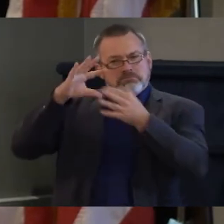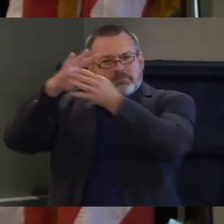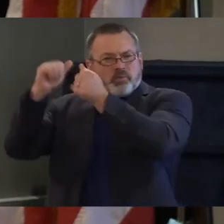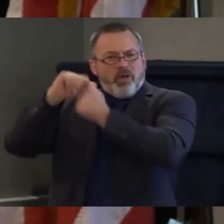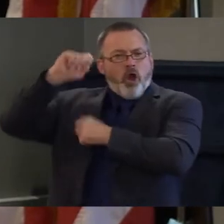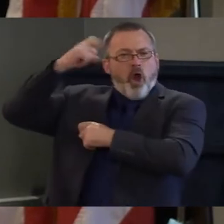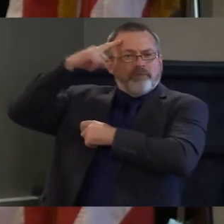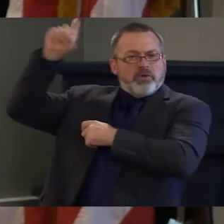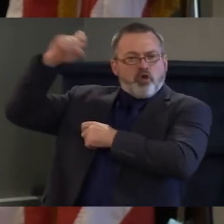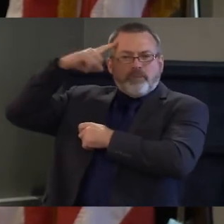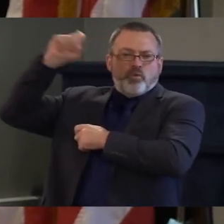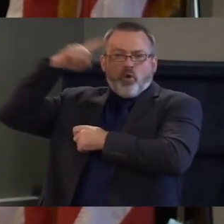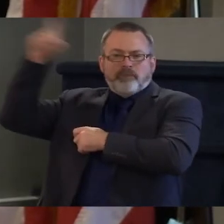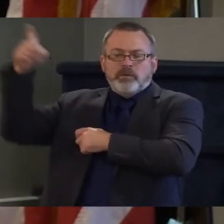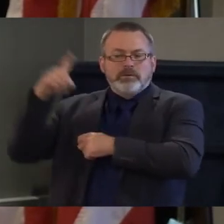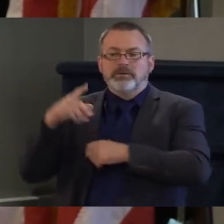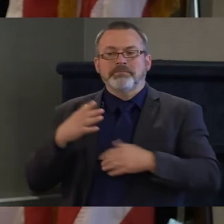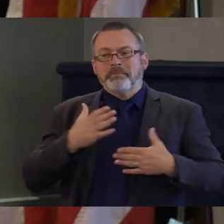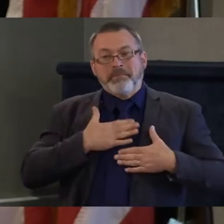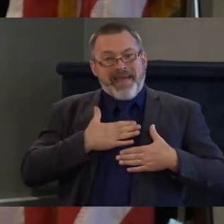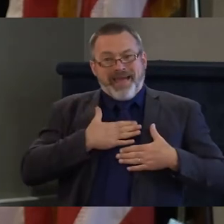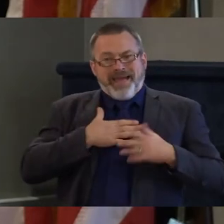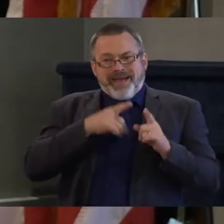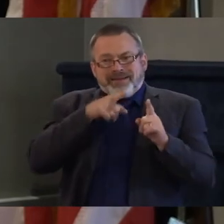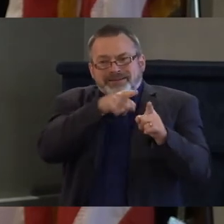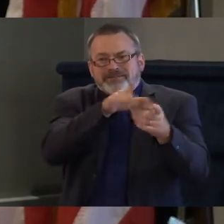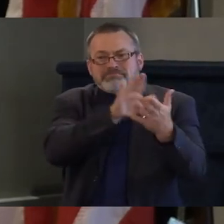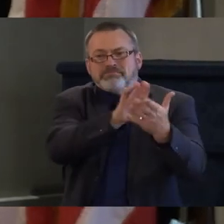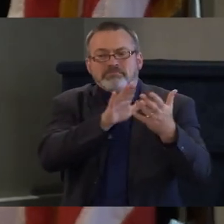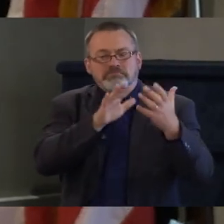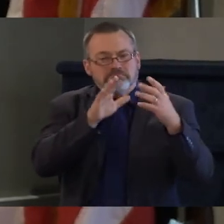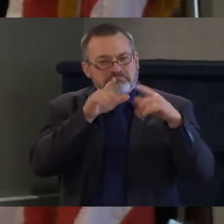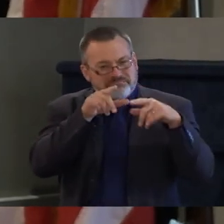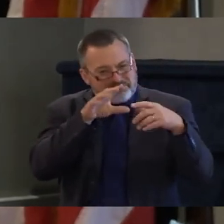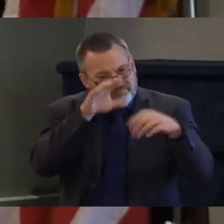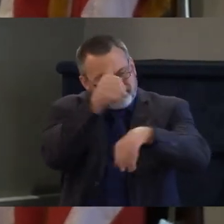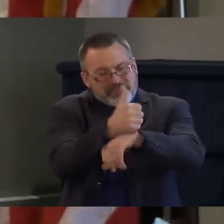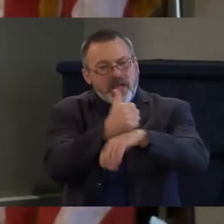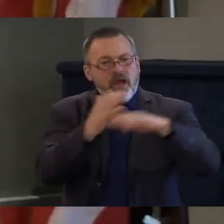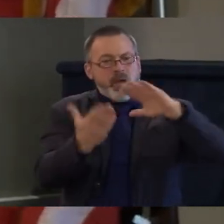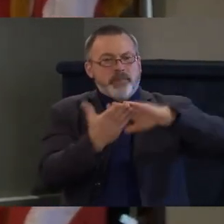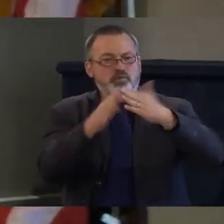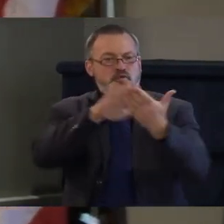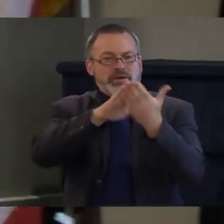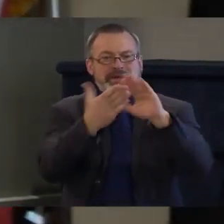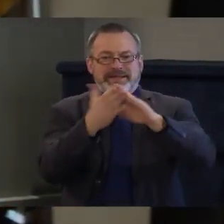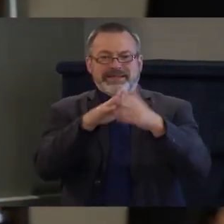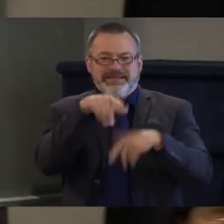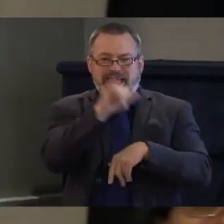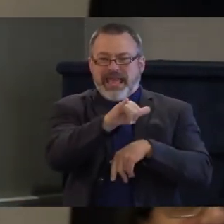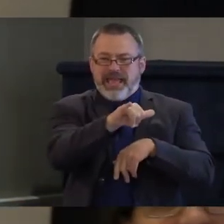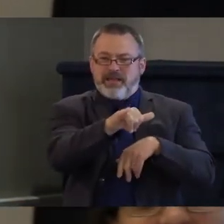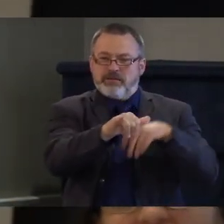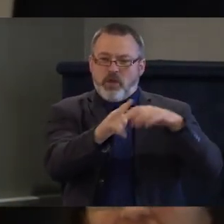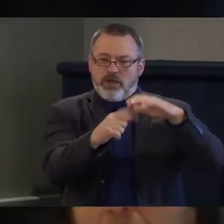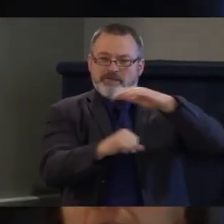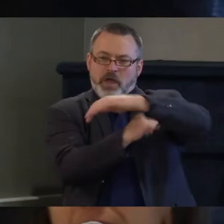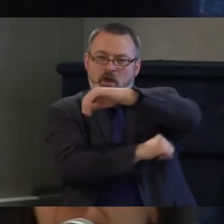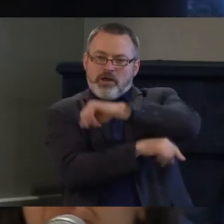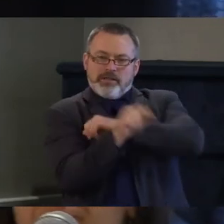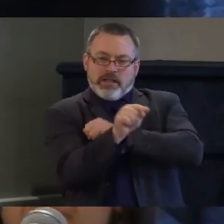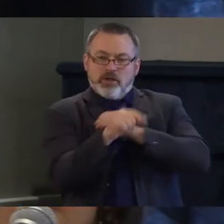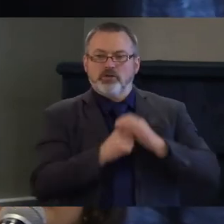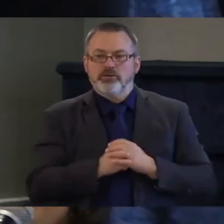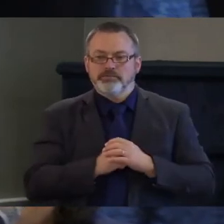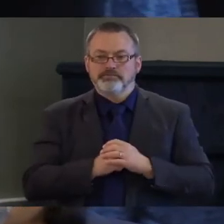and more community and family thank you very much becca bellin so thanks everybody